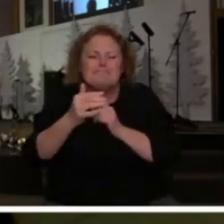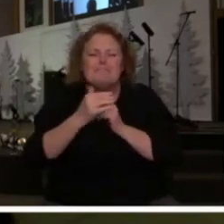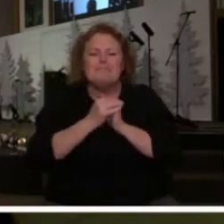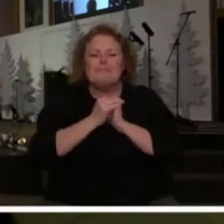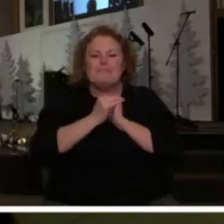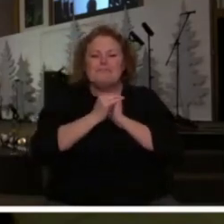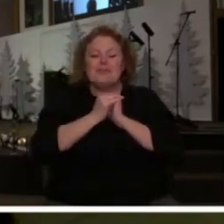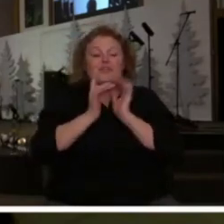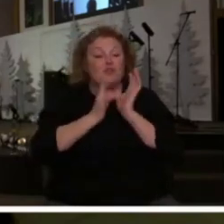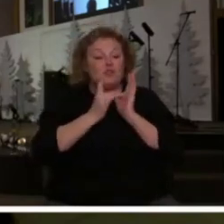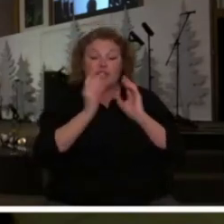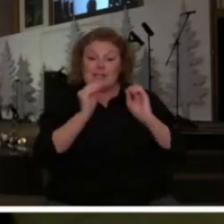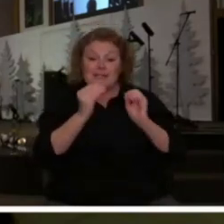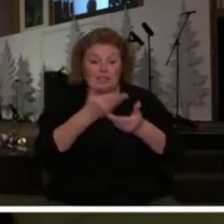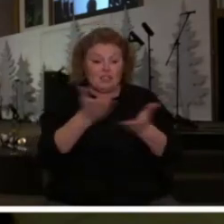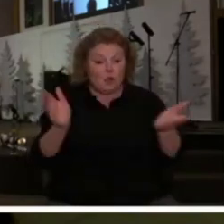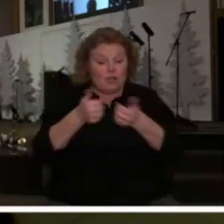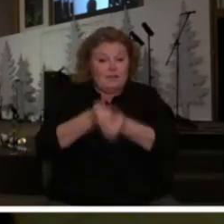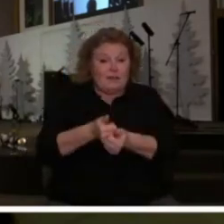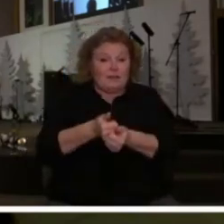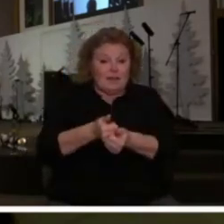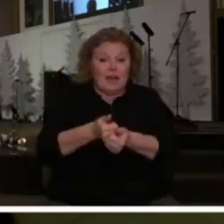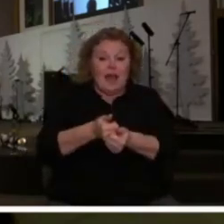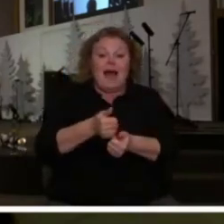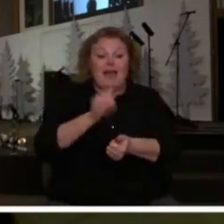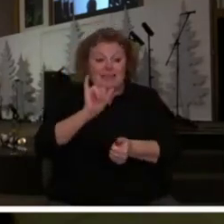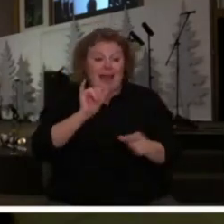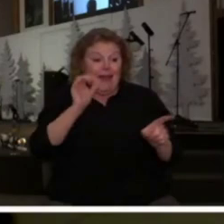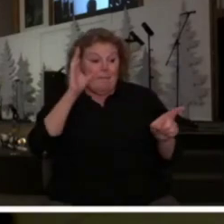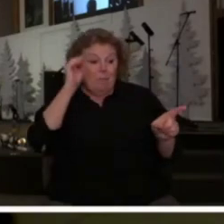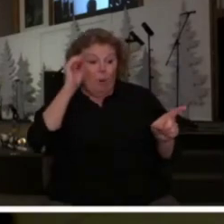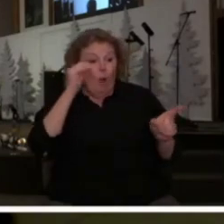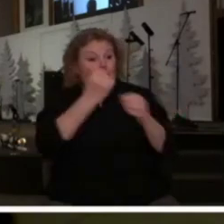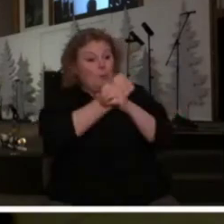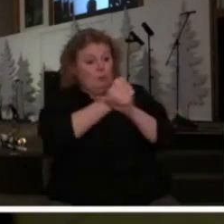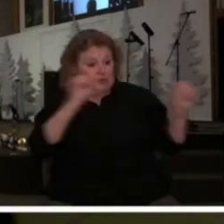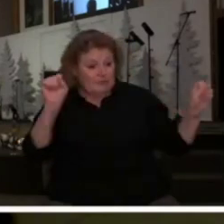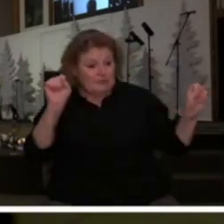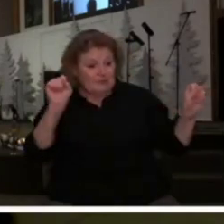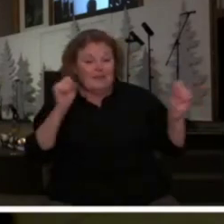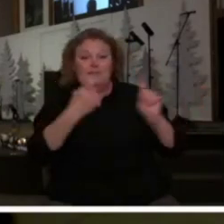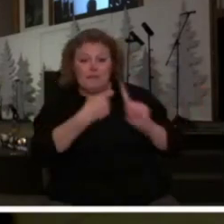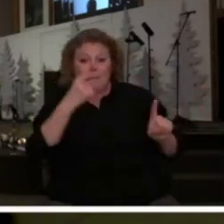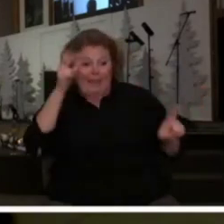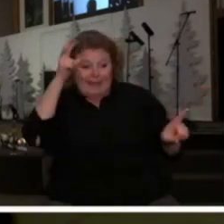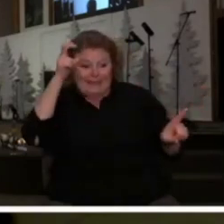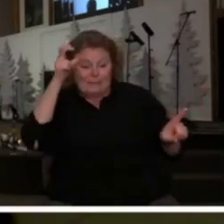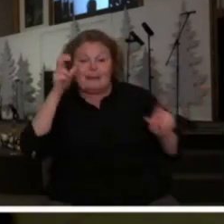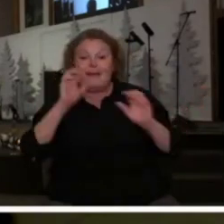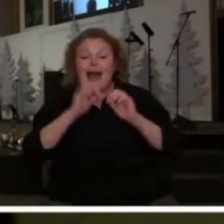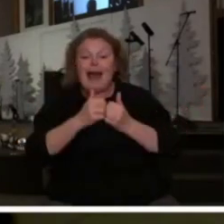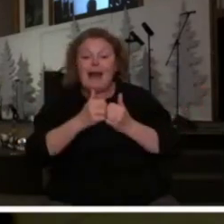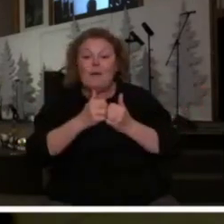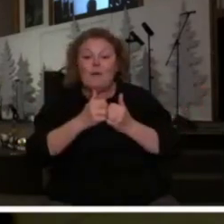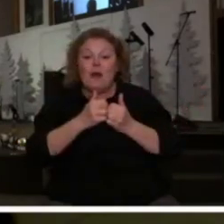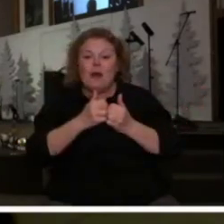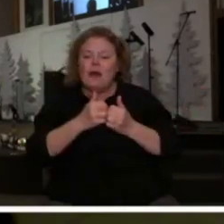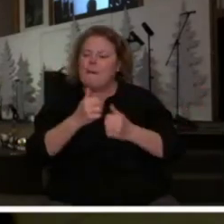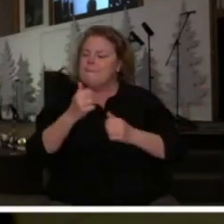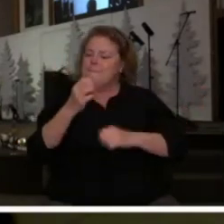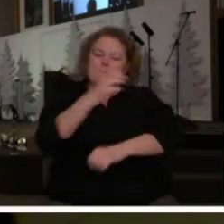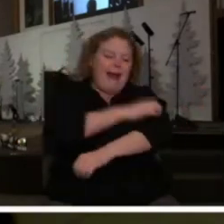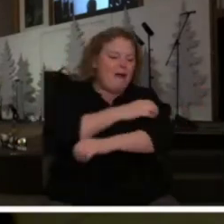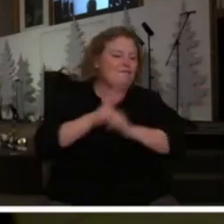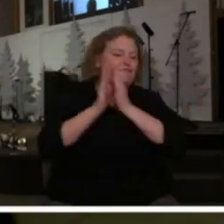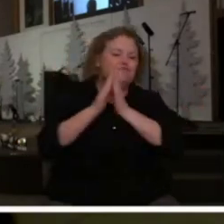comes in the conclusion or the ongoing prayer life of the individual a person with a powerful prayer